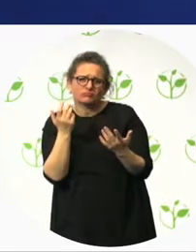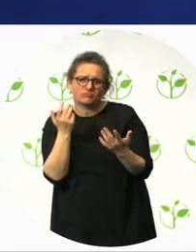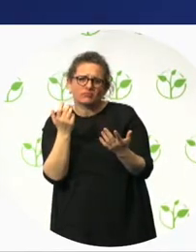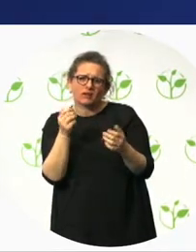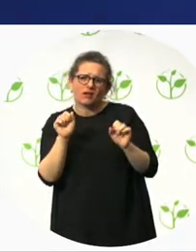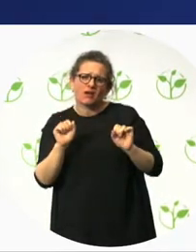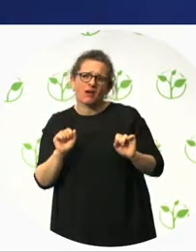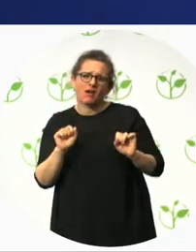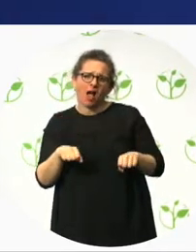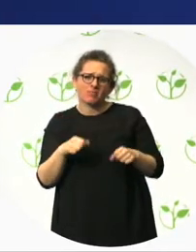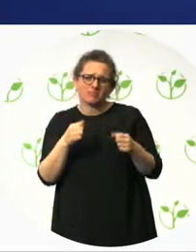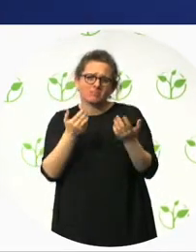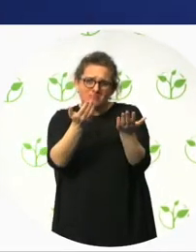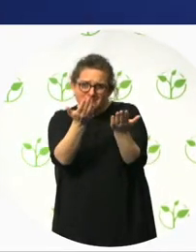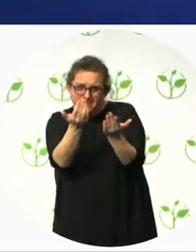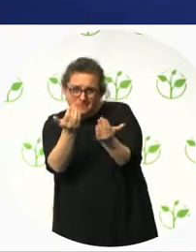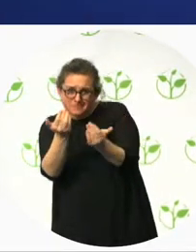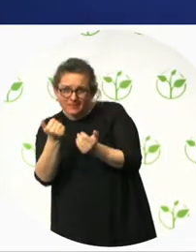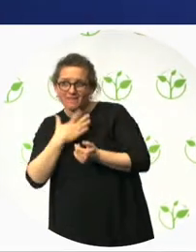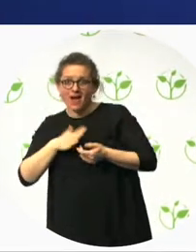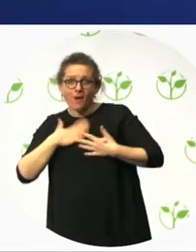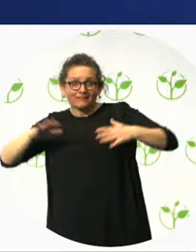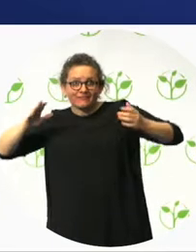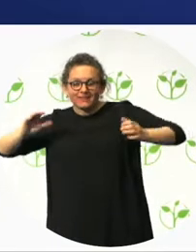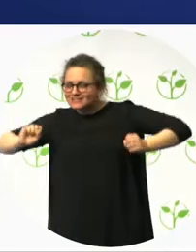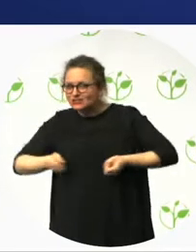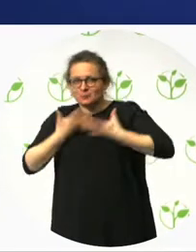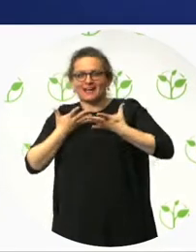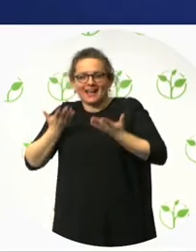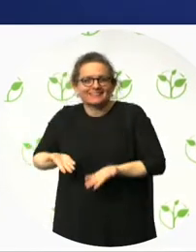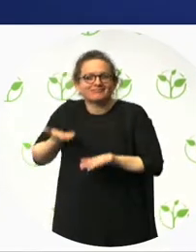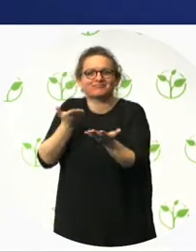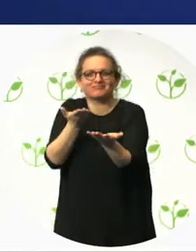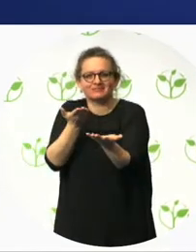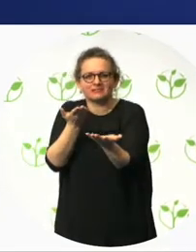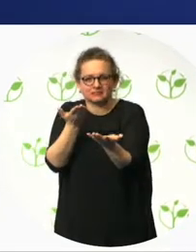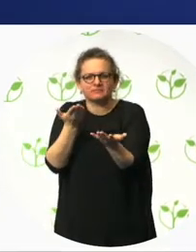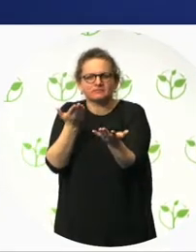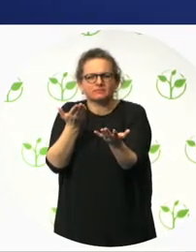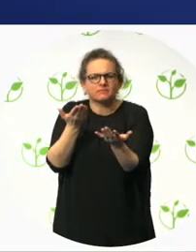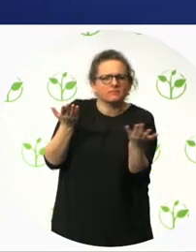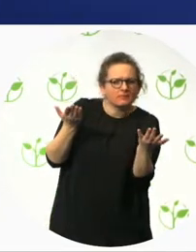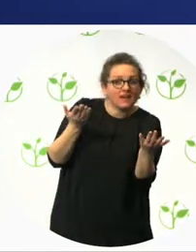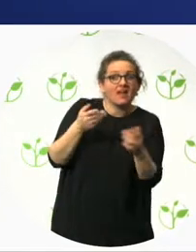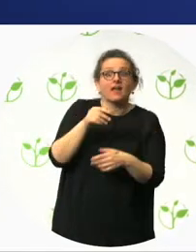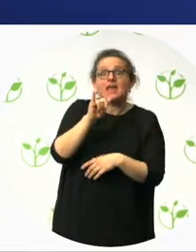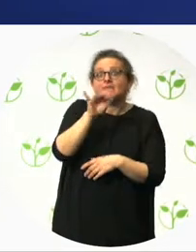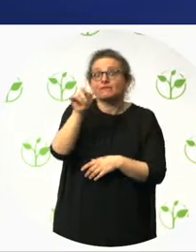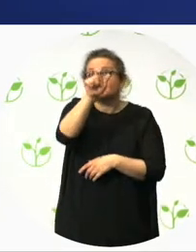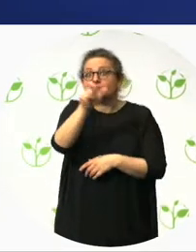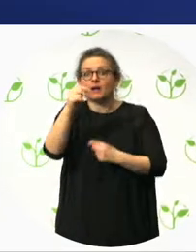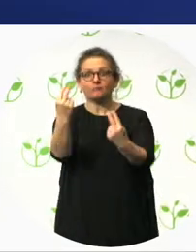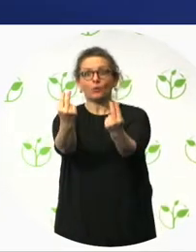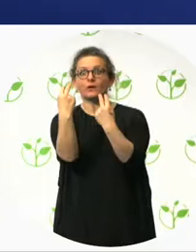and prizes for the most attentive and the best questions this morning. So universal